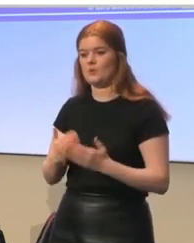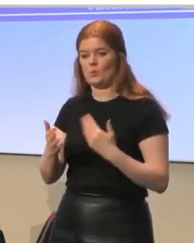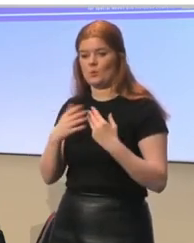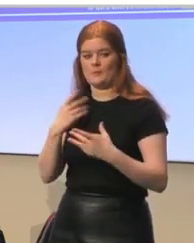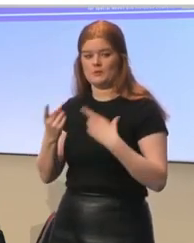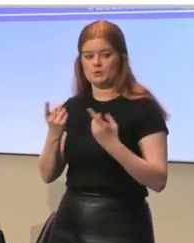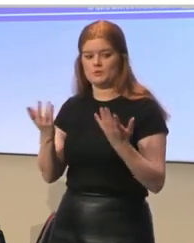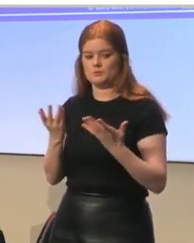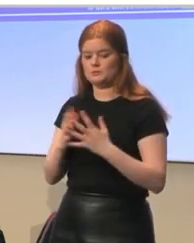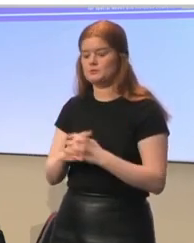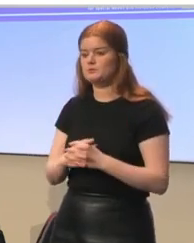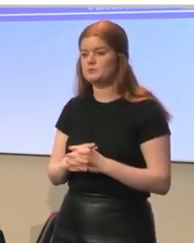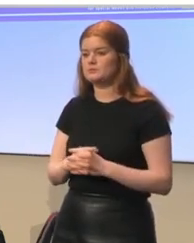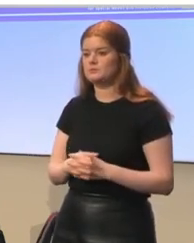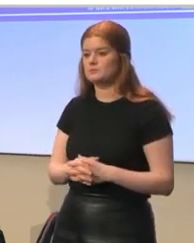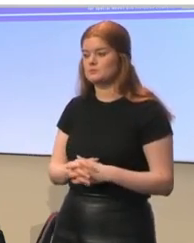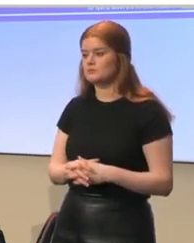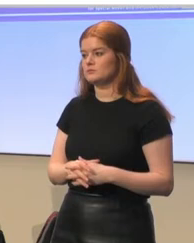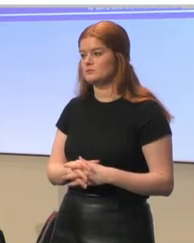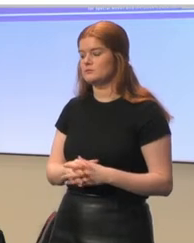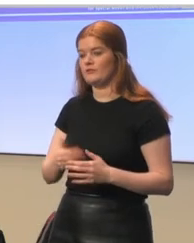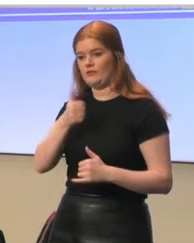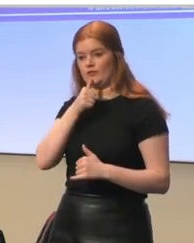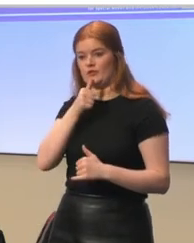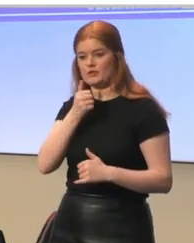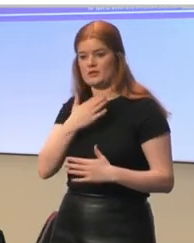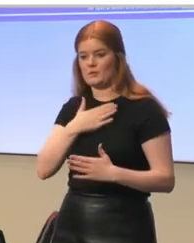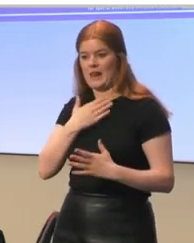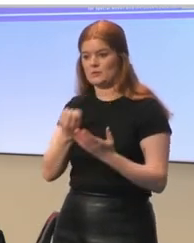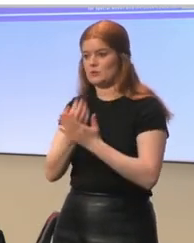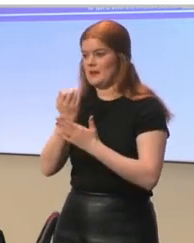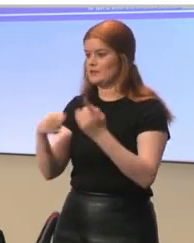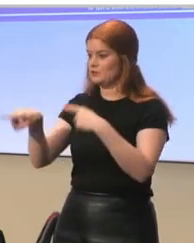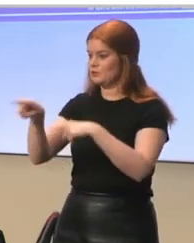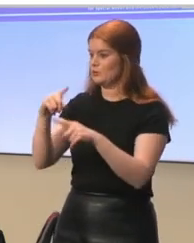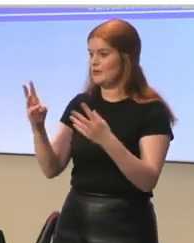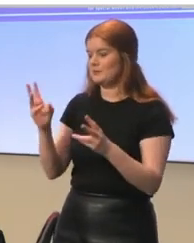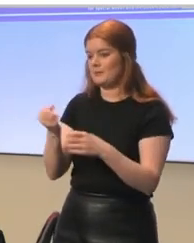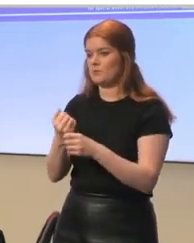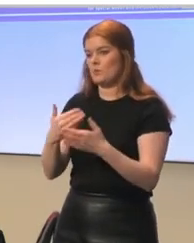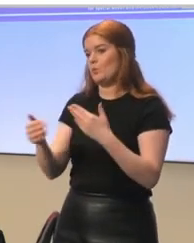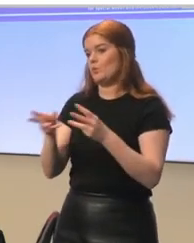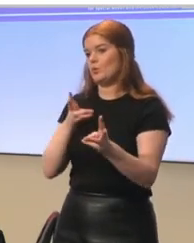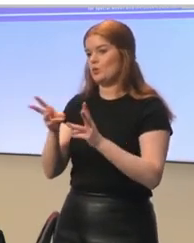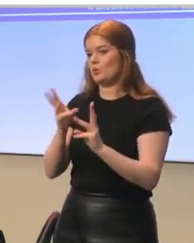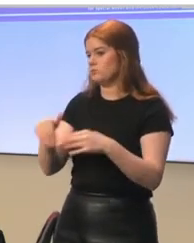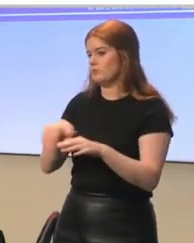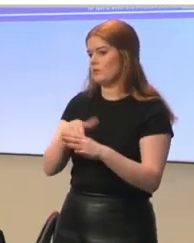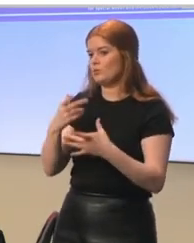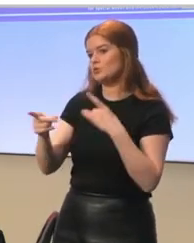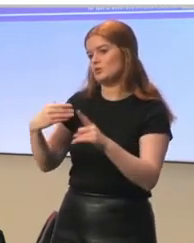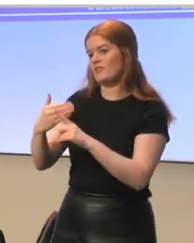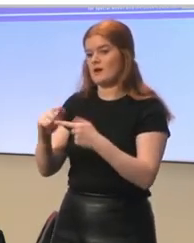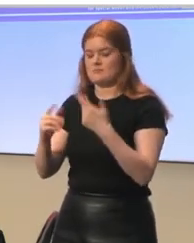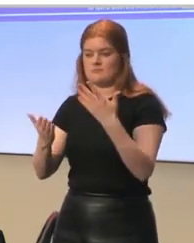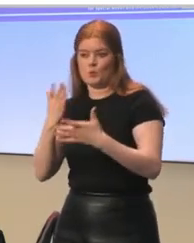do is I want to first explain to you a bit what the work is we are doing, how